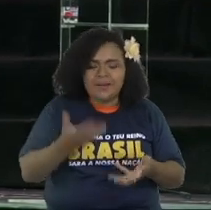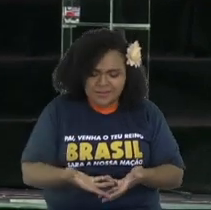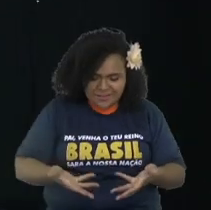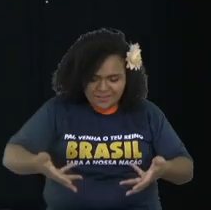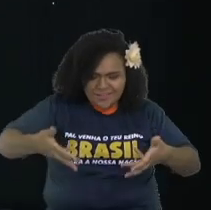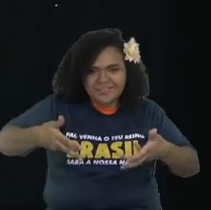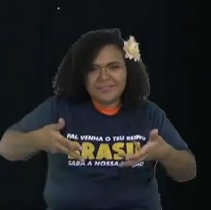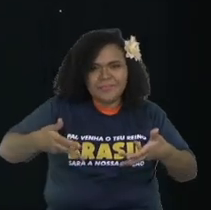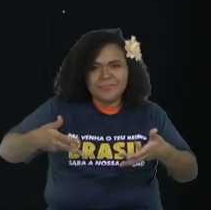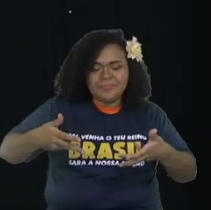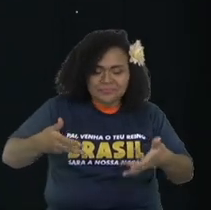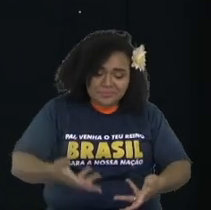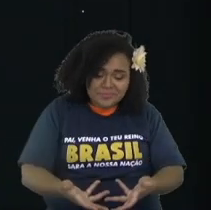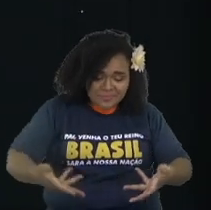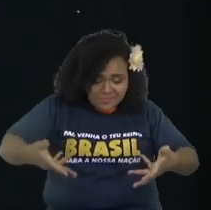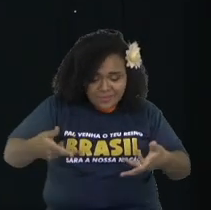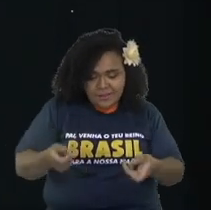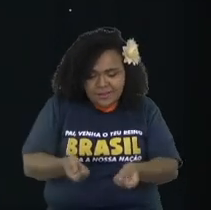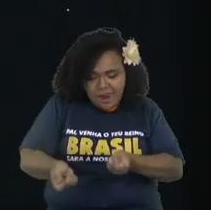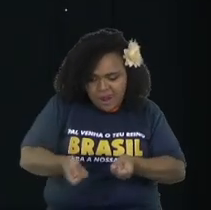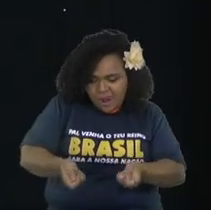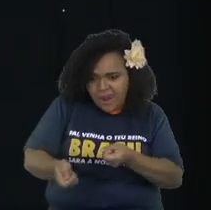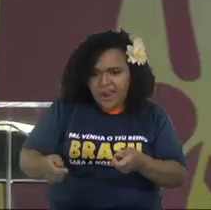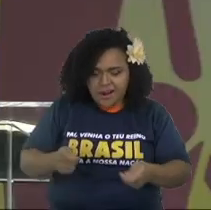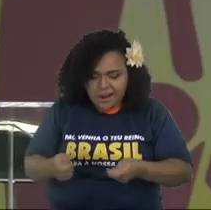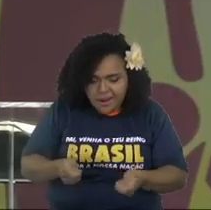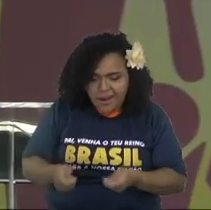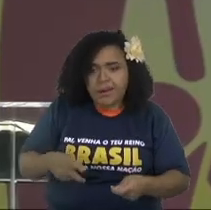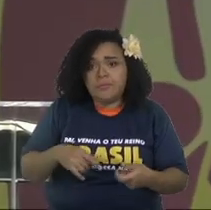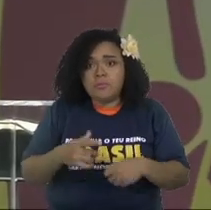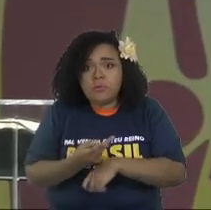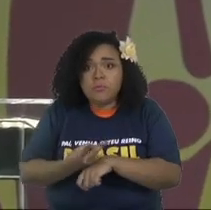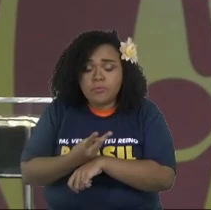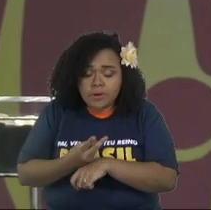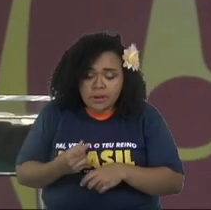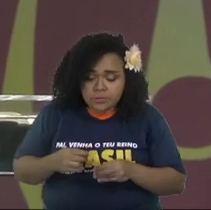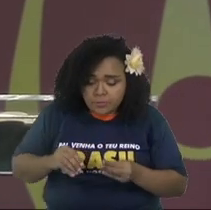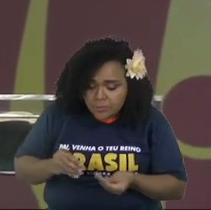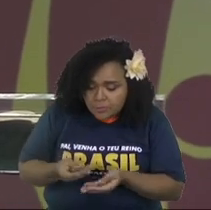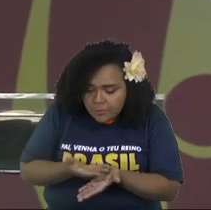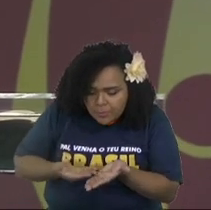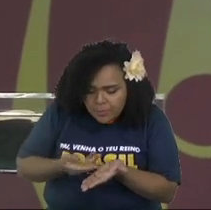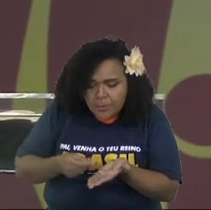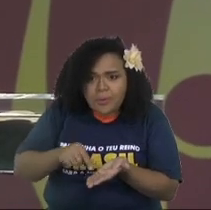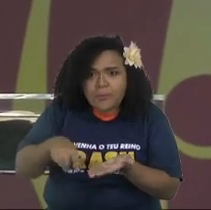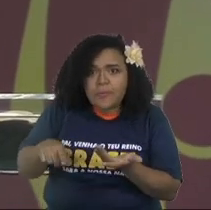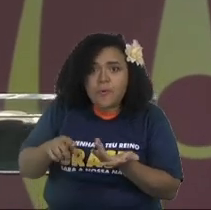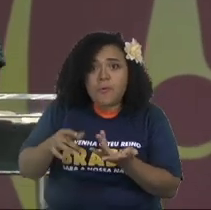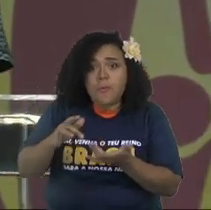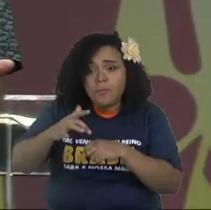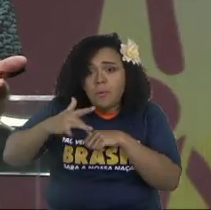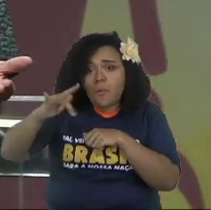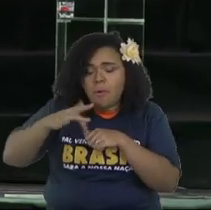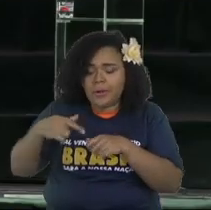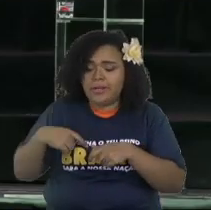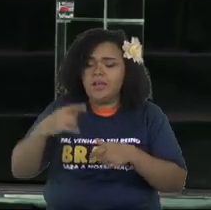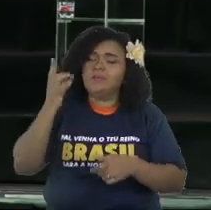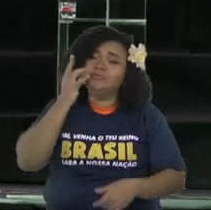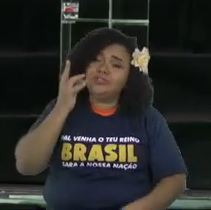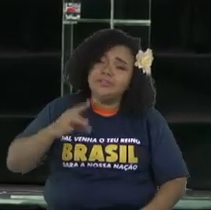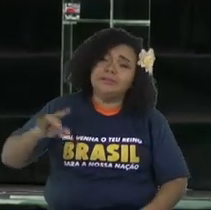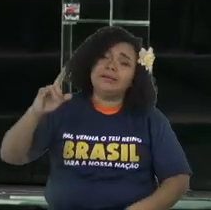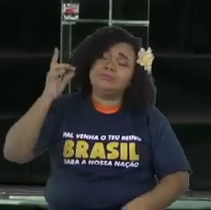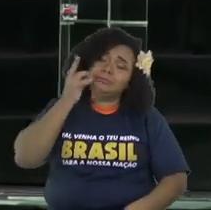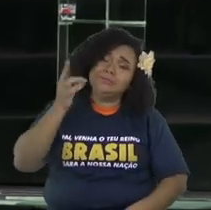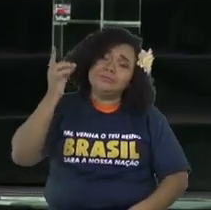By the shore with those bulls, like a Chinese hat, like shaking it around and looking for